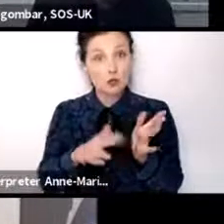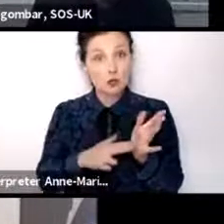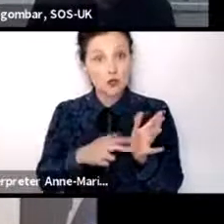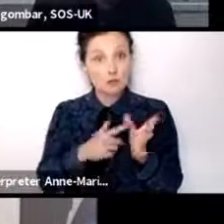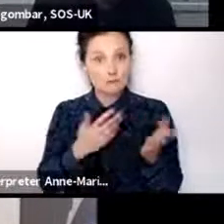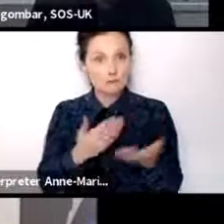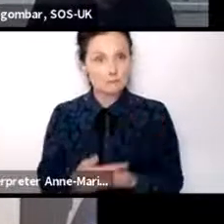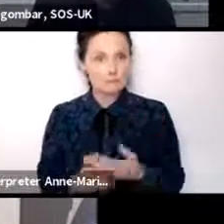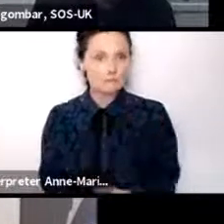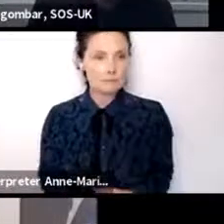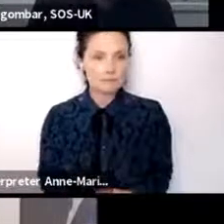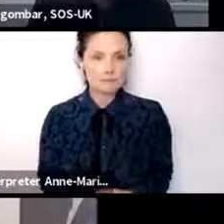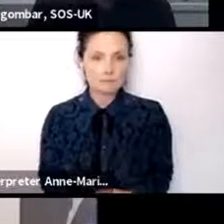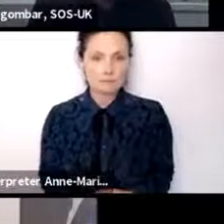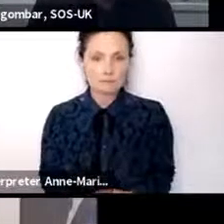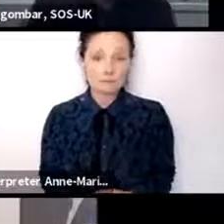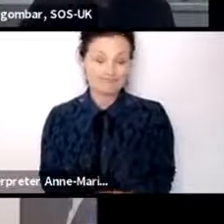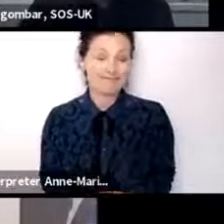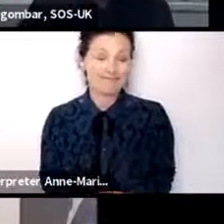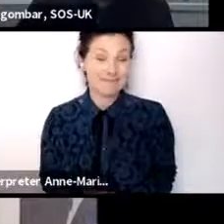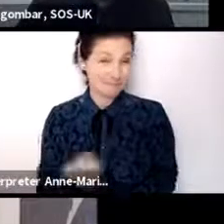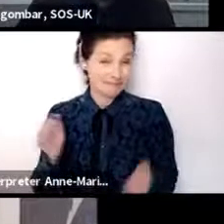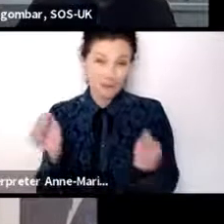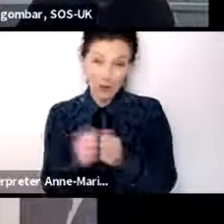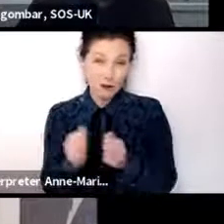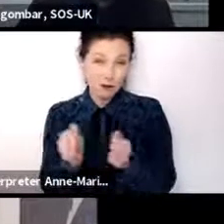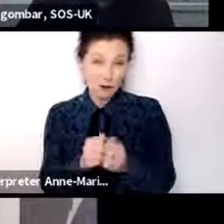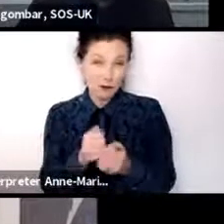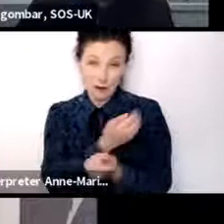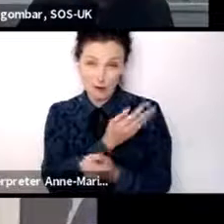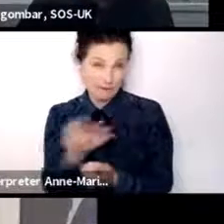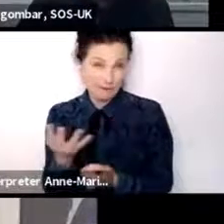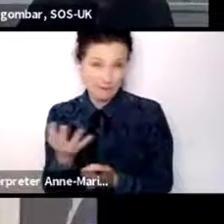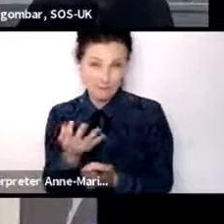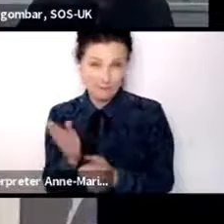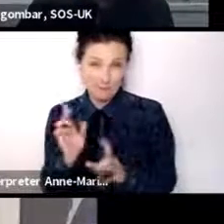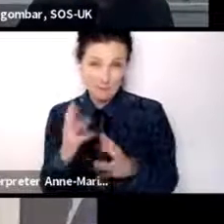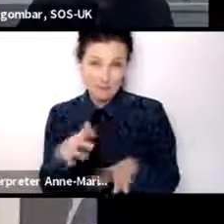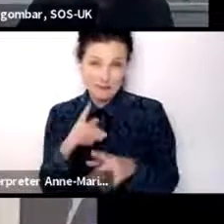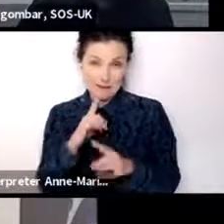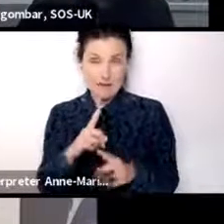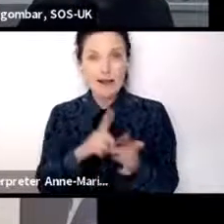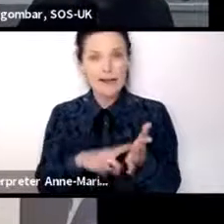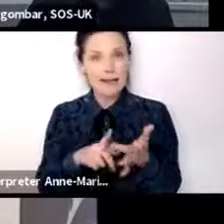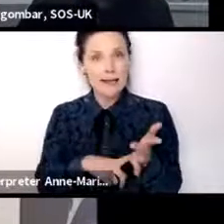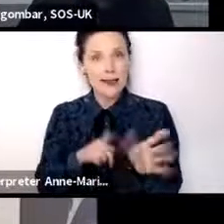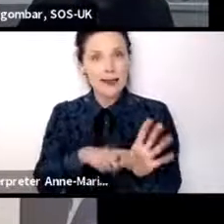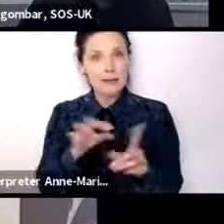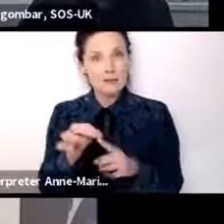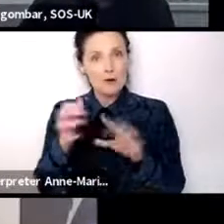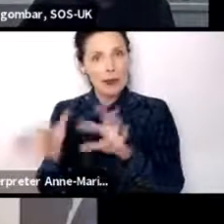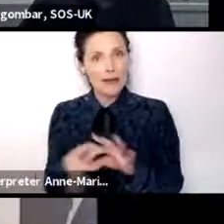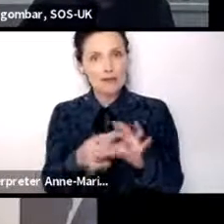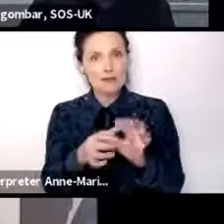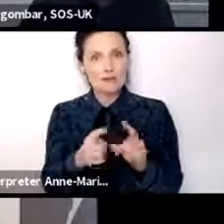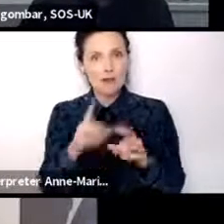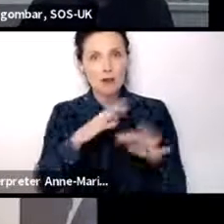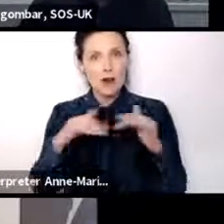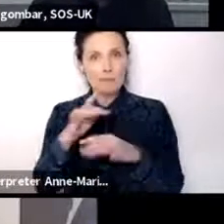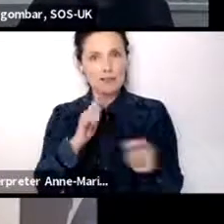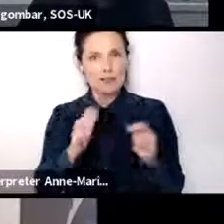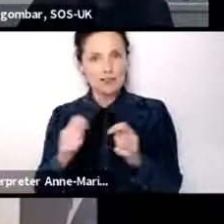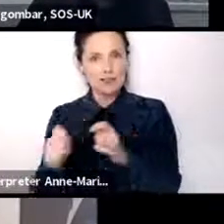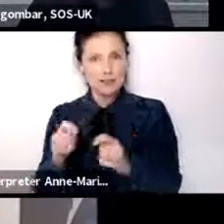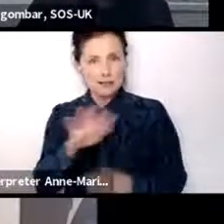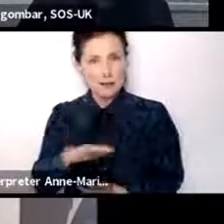Yeah, no, thank you. really agree with everything that's been said. think Lily's point there about linking it back to climate change. about 13